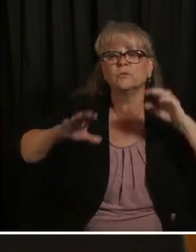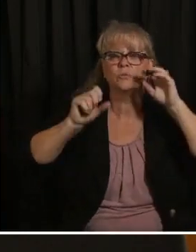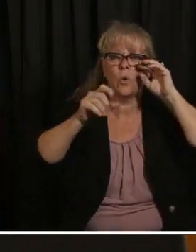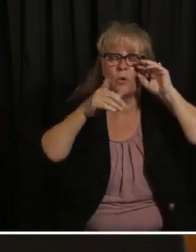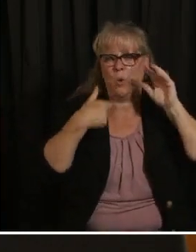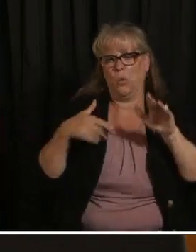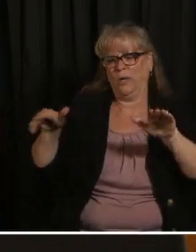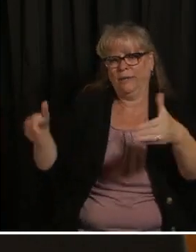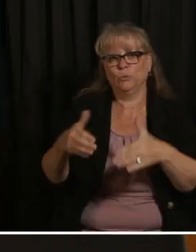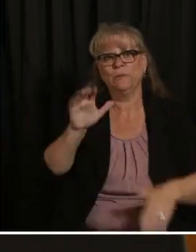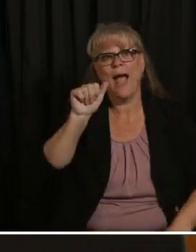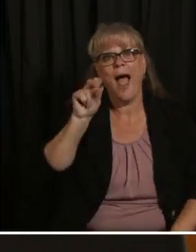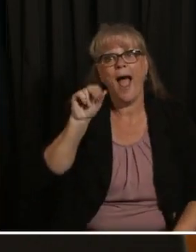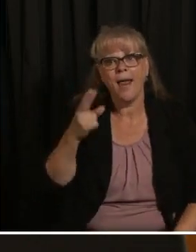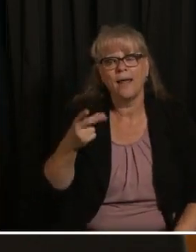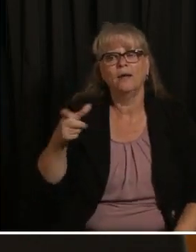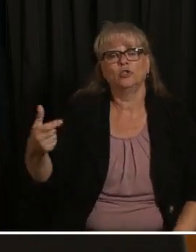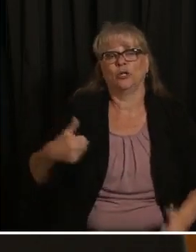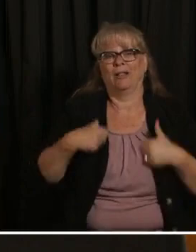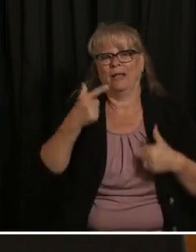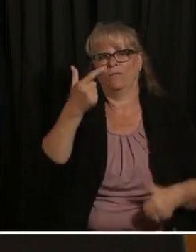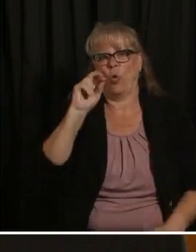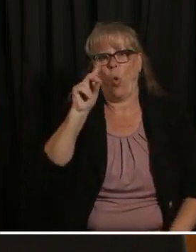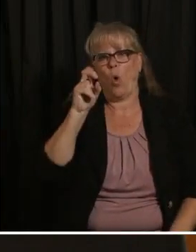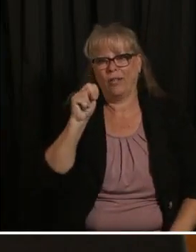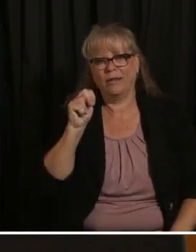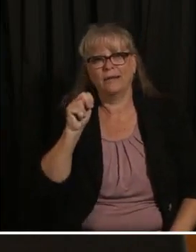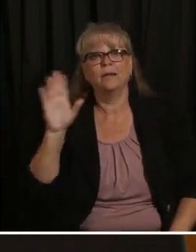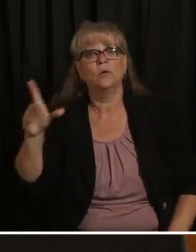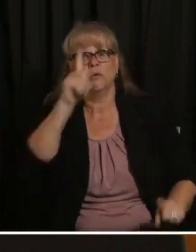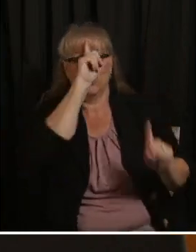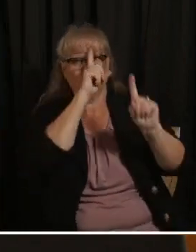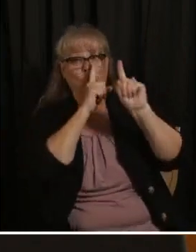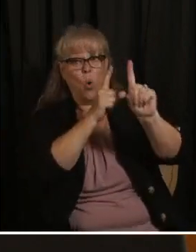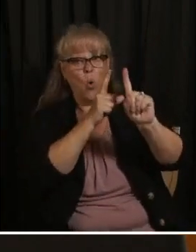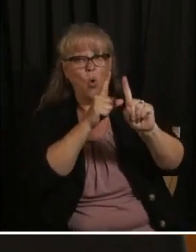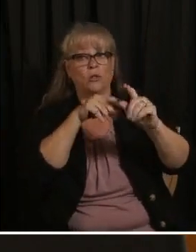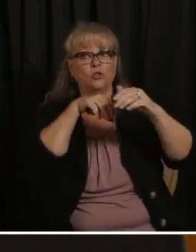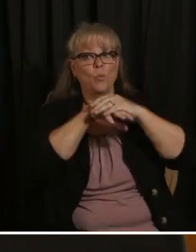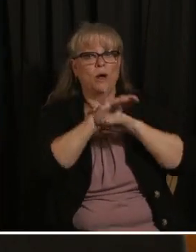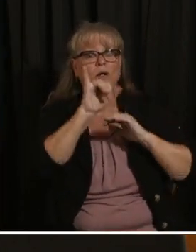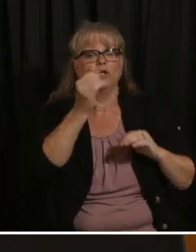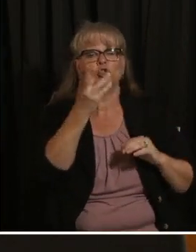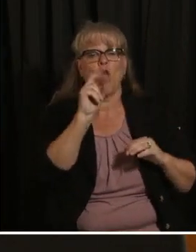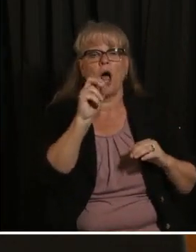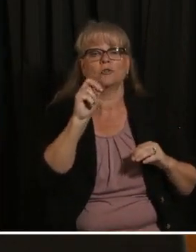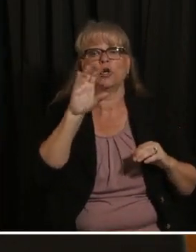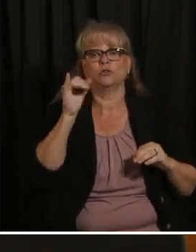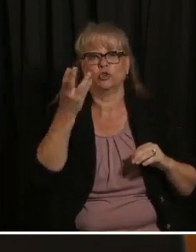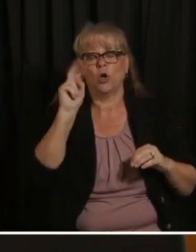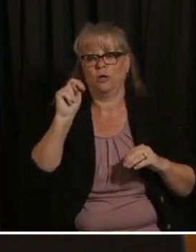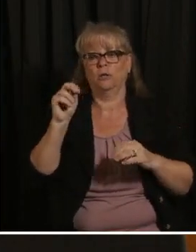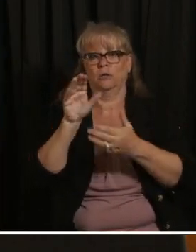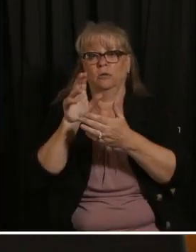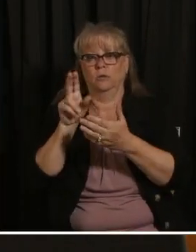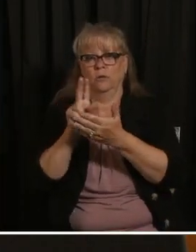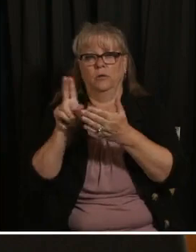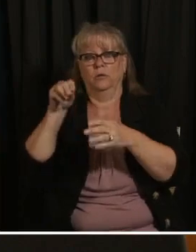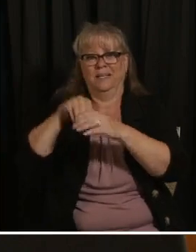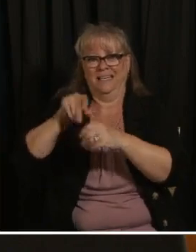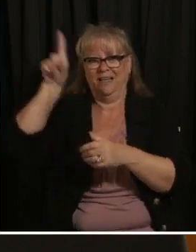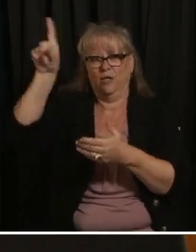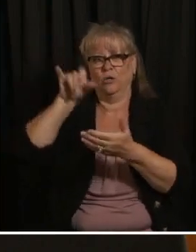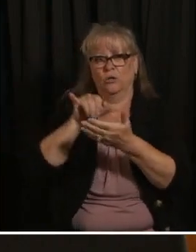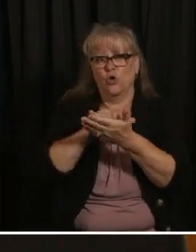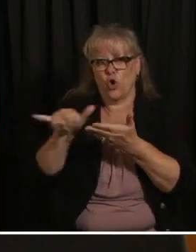is to attend the John Jay School of Criminal Justice in New York City to study criminal justice and uh and